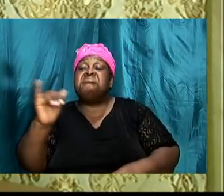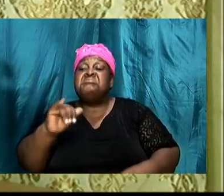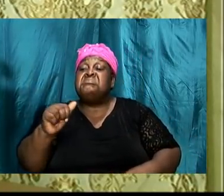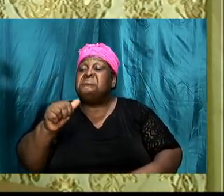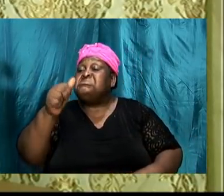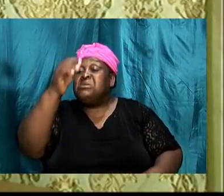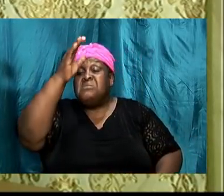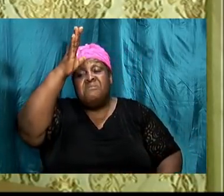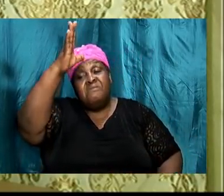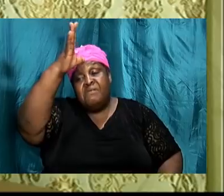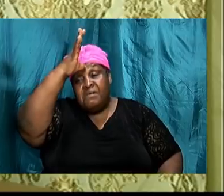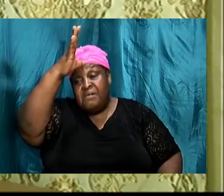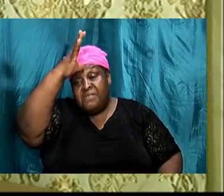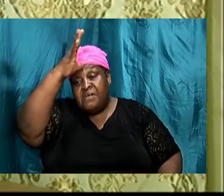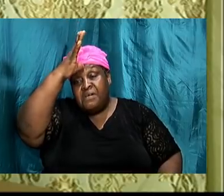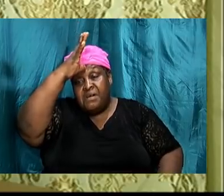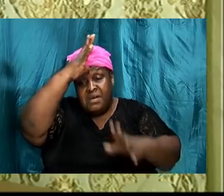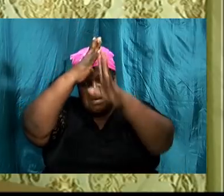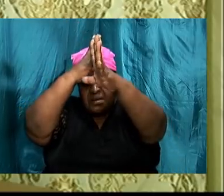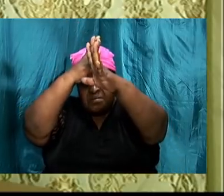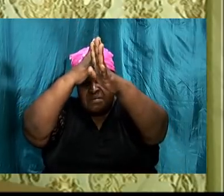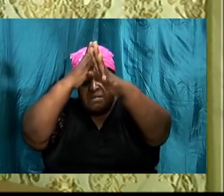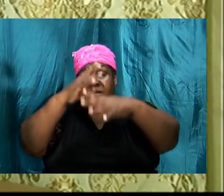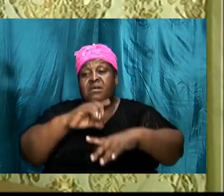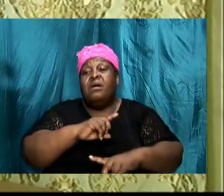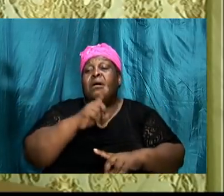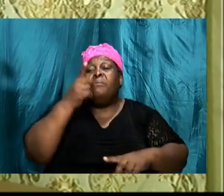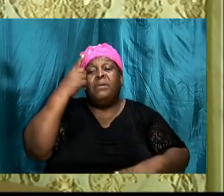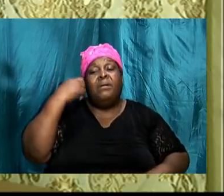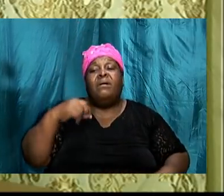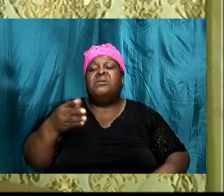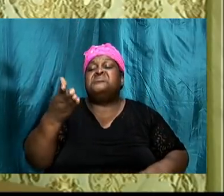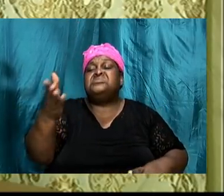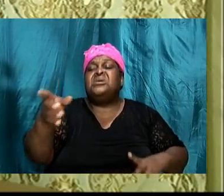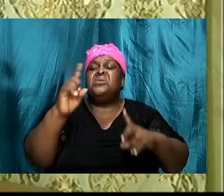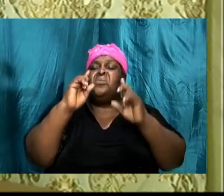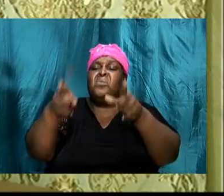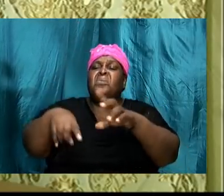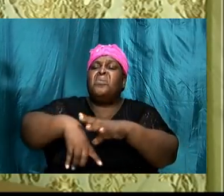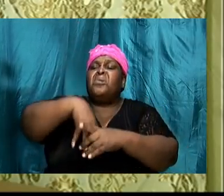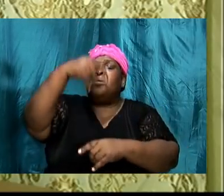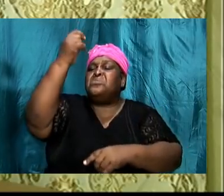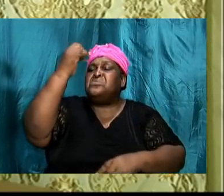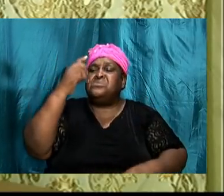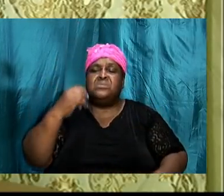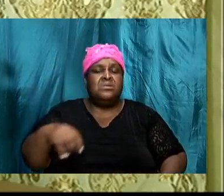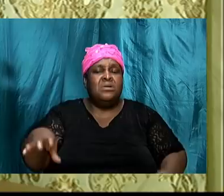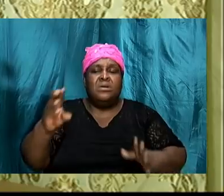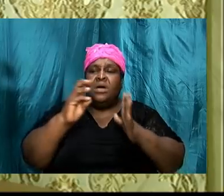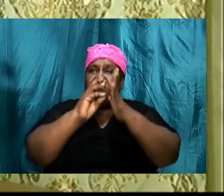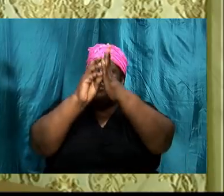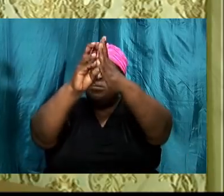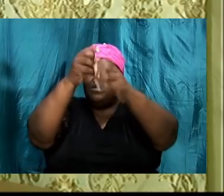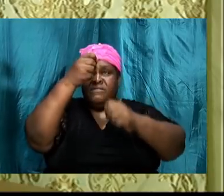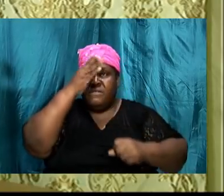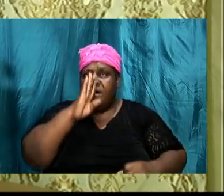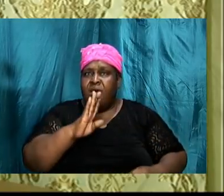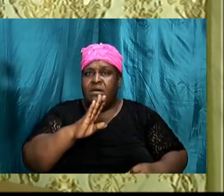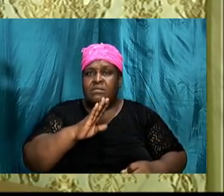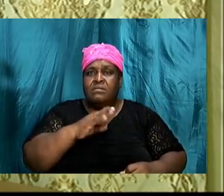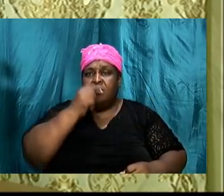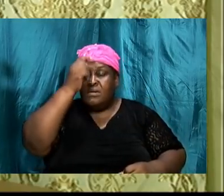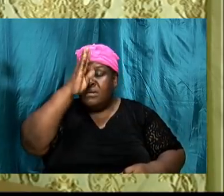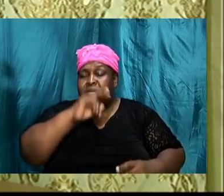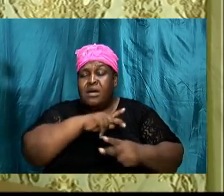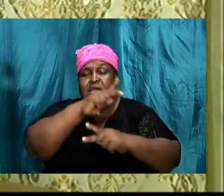because they went outside of the will of God God's perfect will